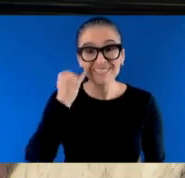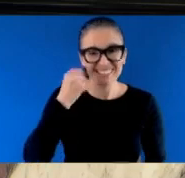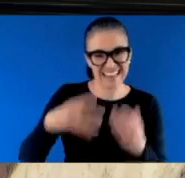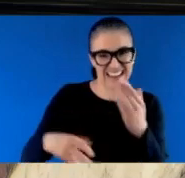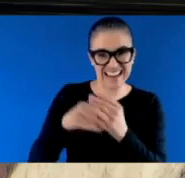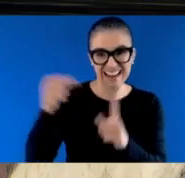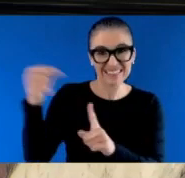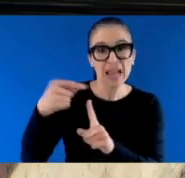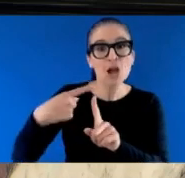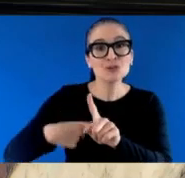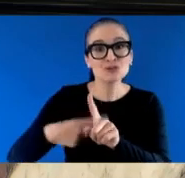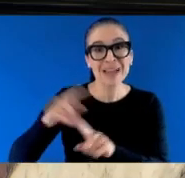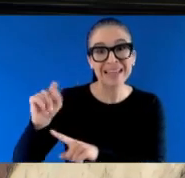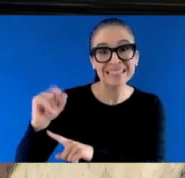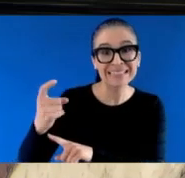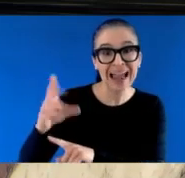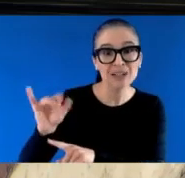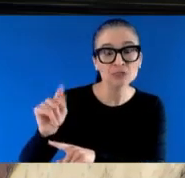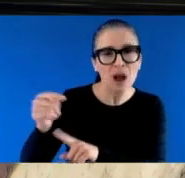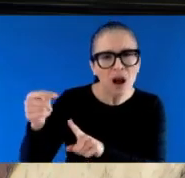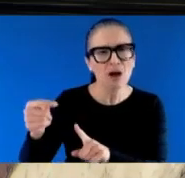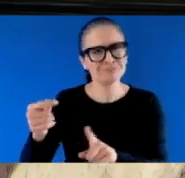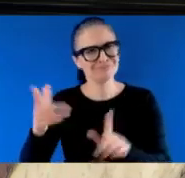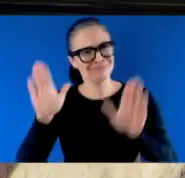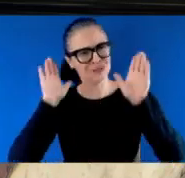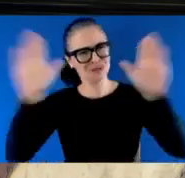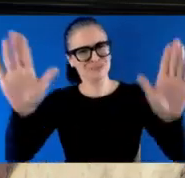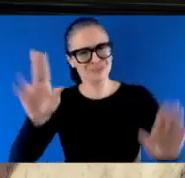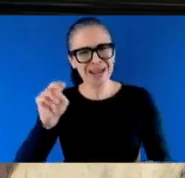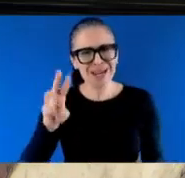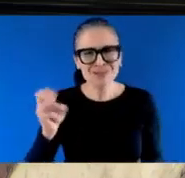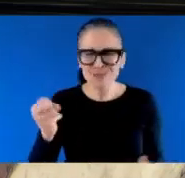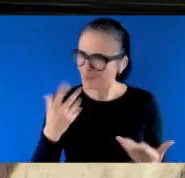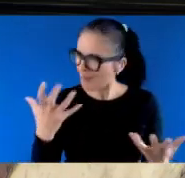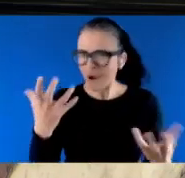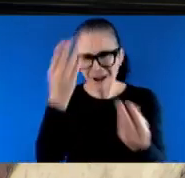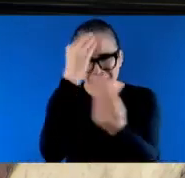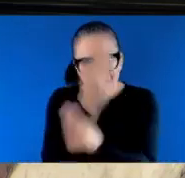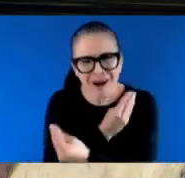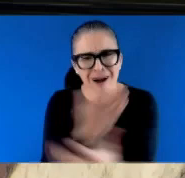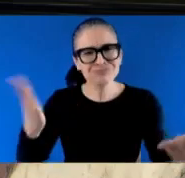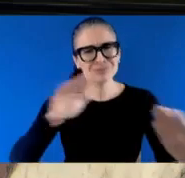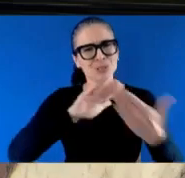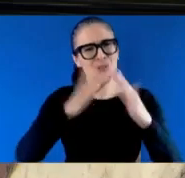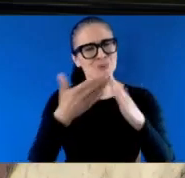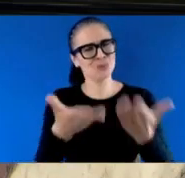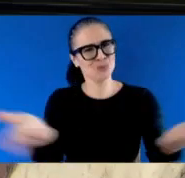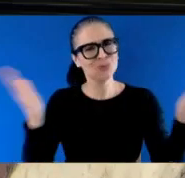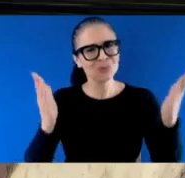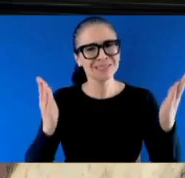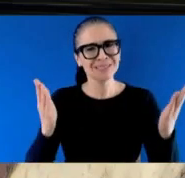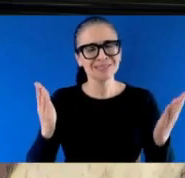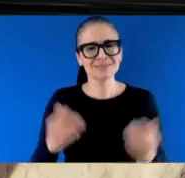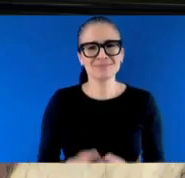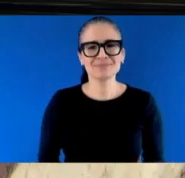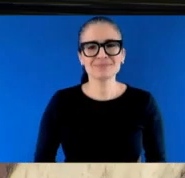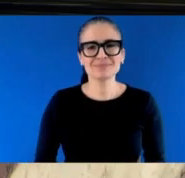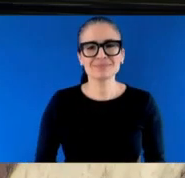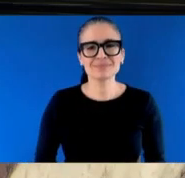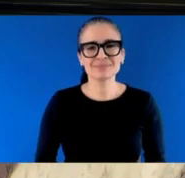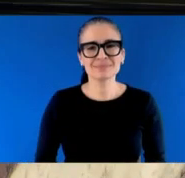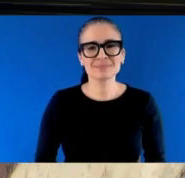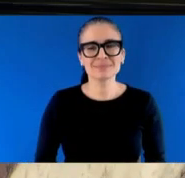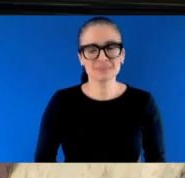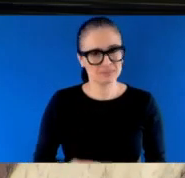renter to know that they qualify if they're making under $80,000 a year net for their family. They will get that tax